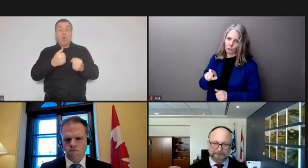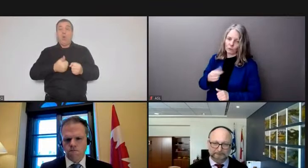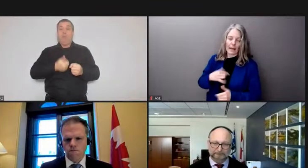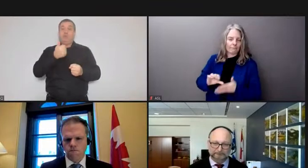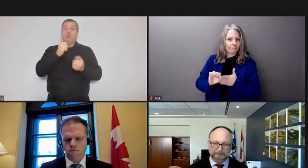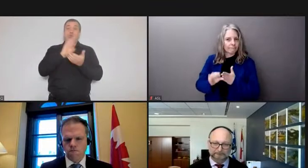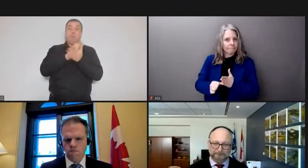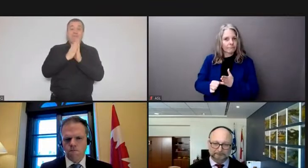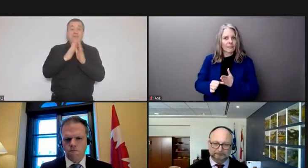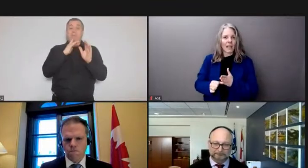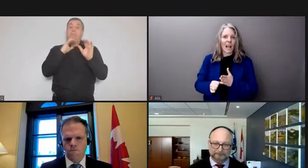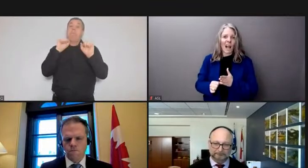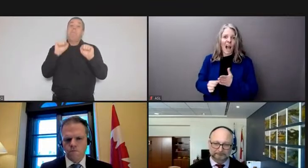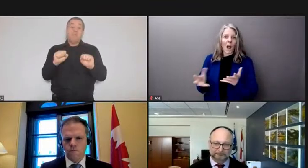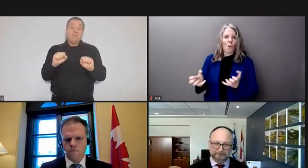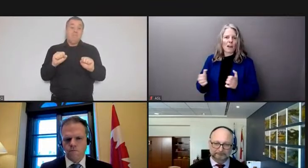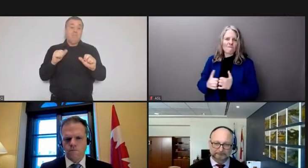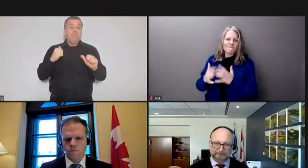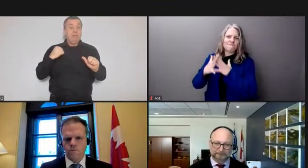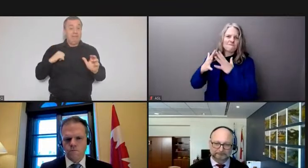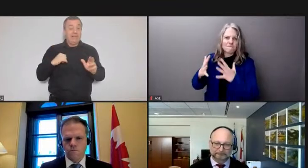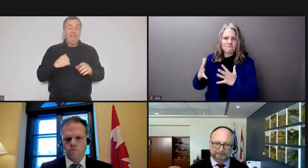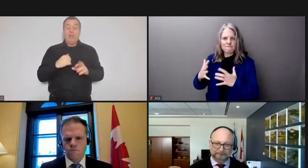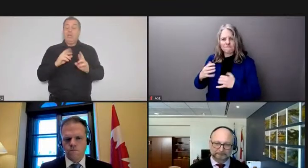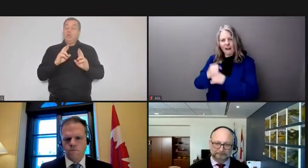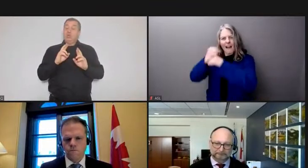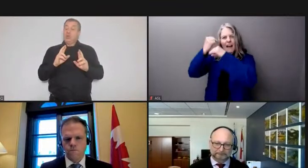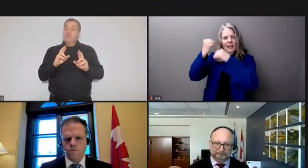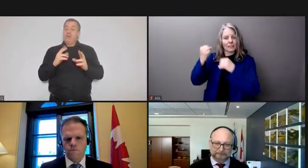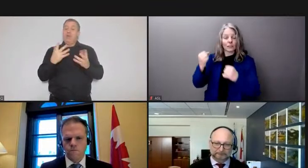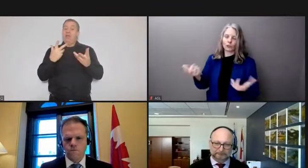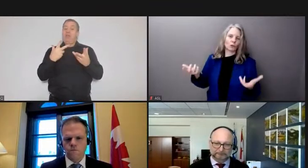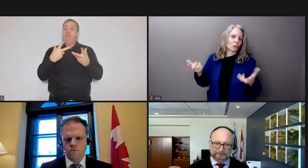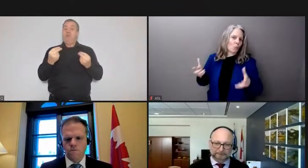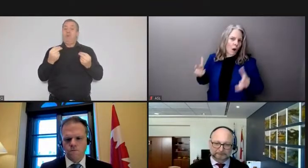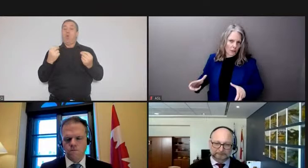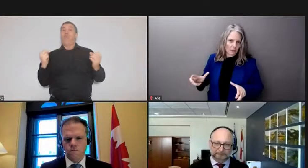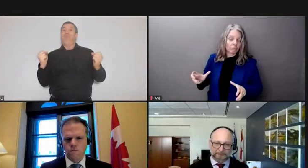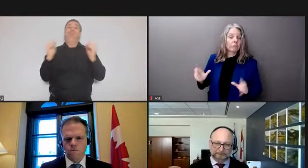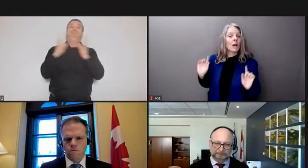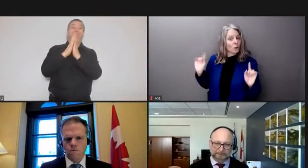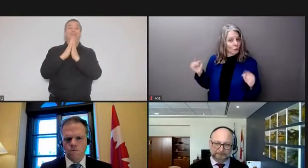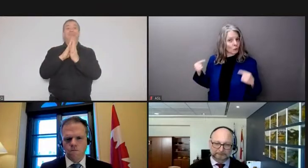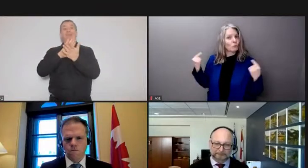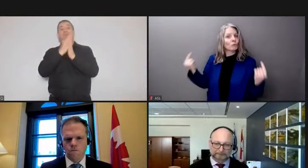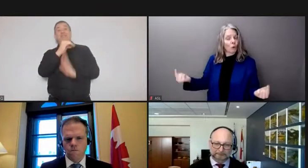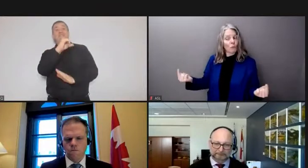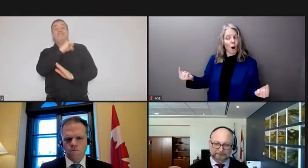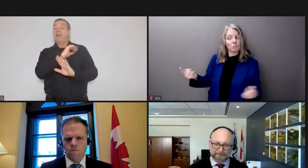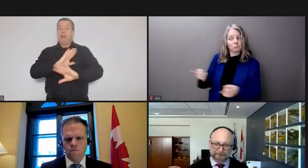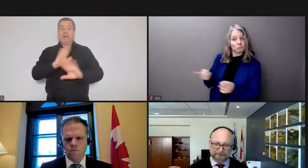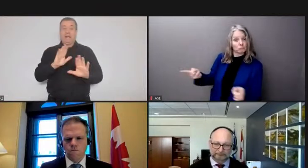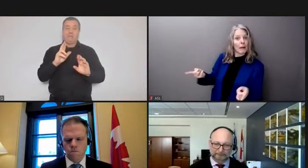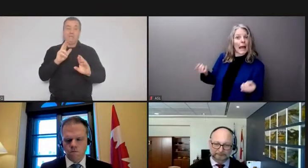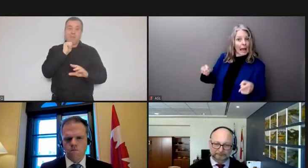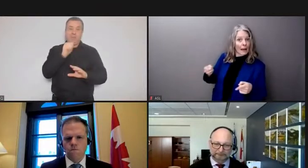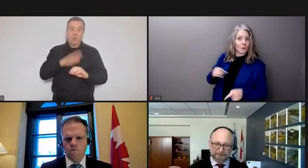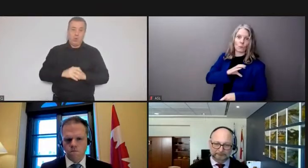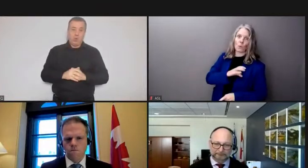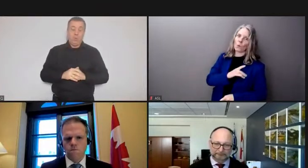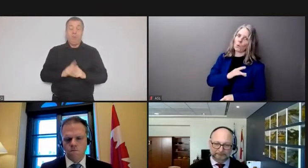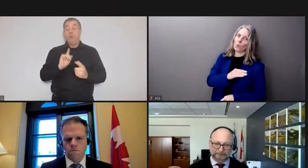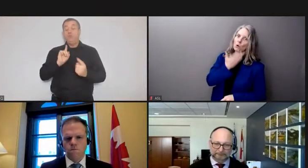no one wants confrontation, no one wants violence, and so far I think we have seen the police do a remarkably